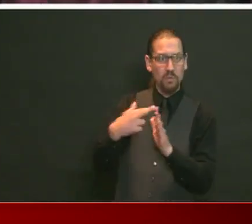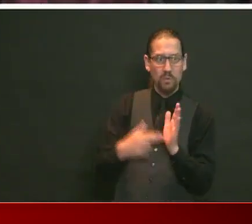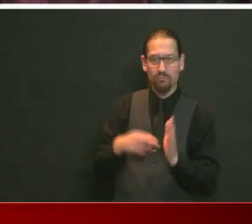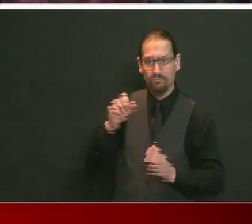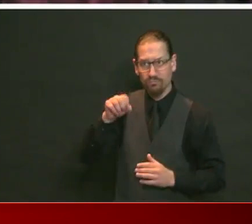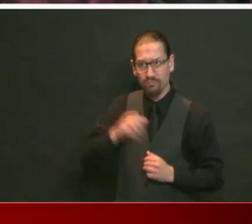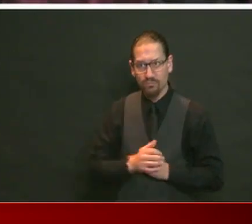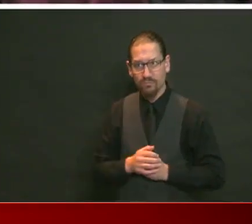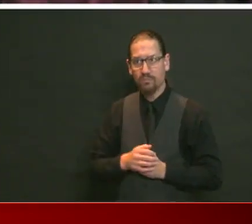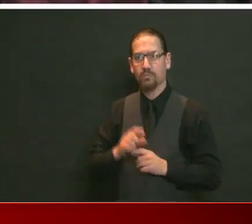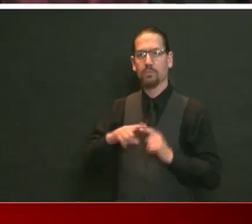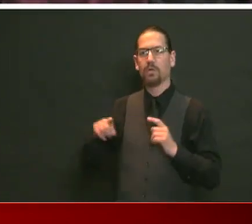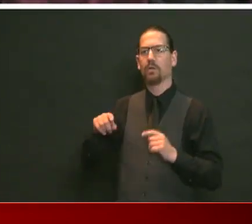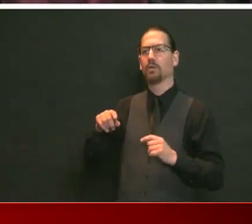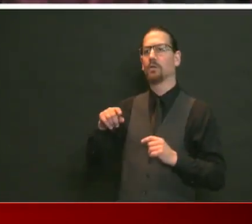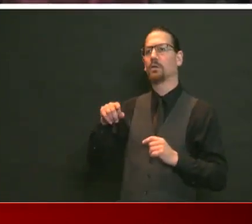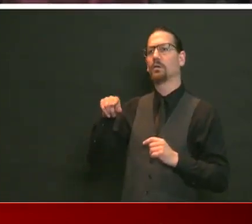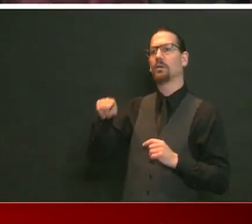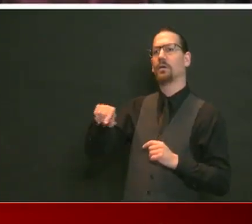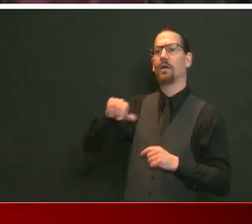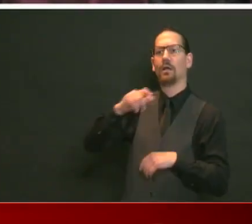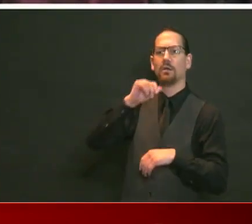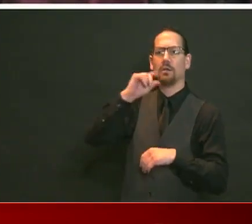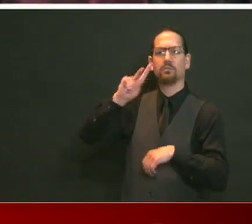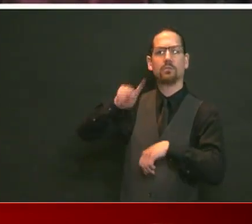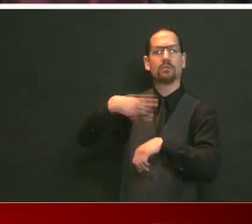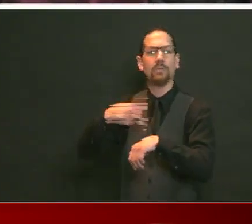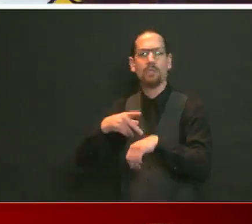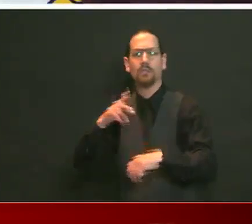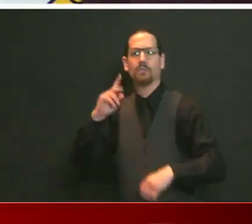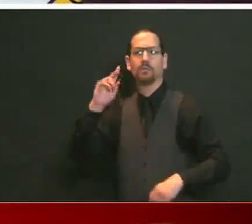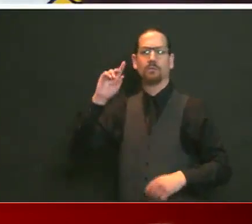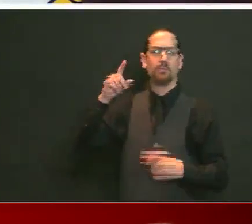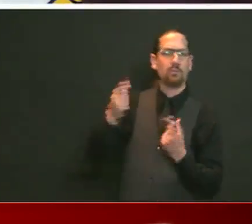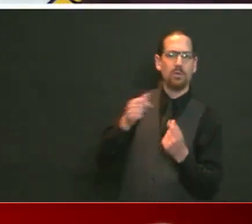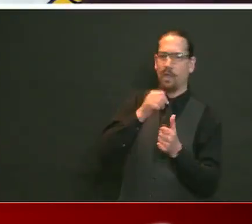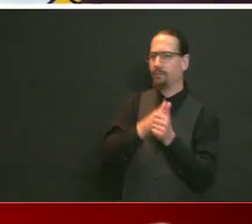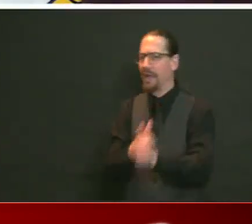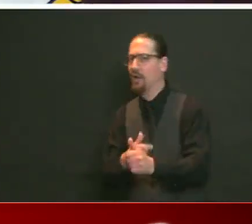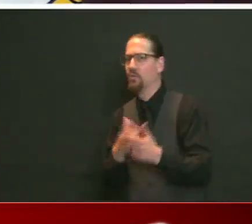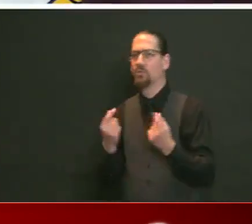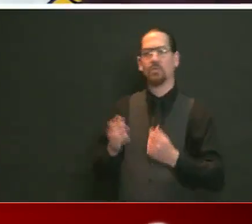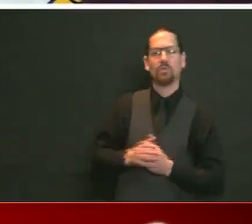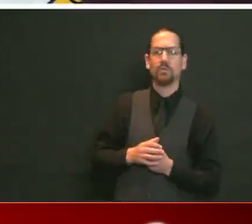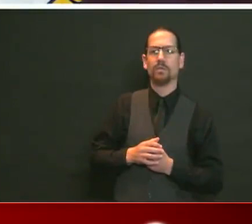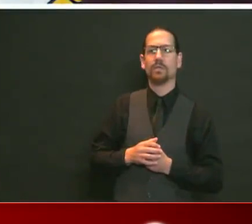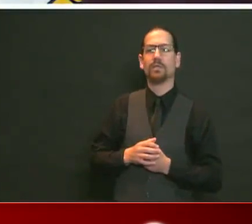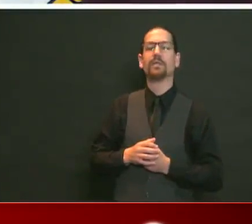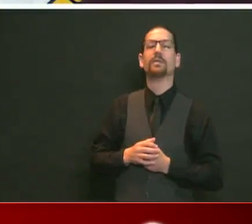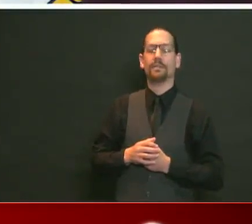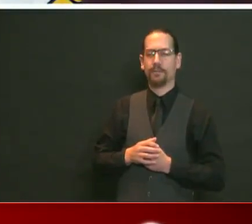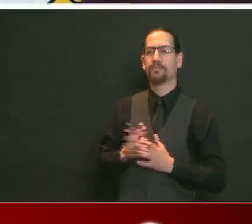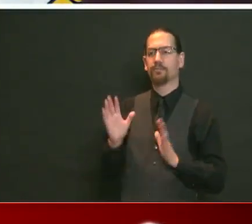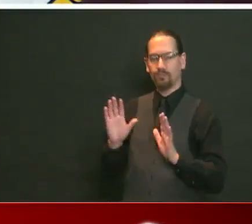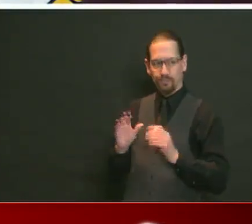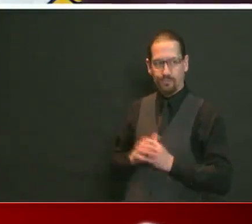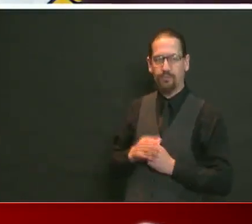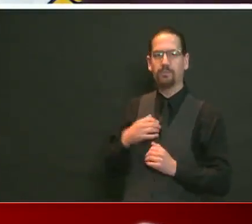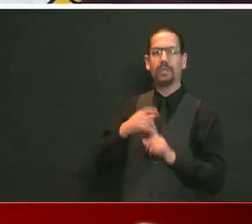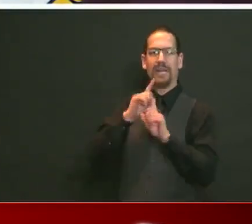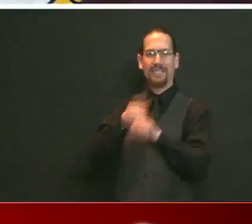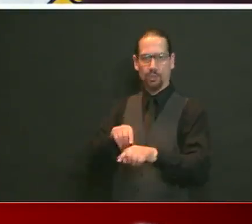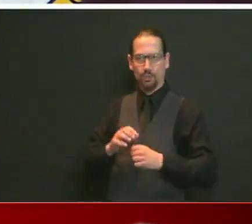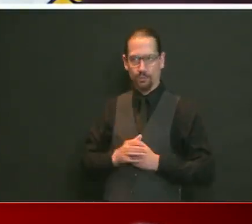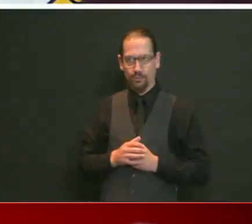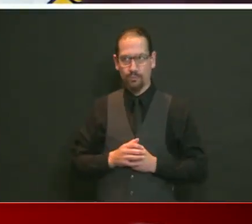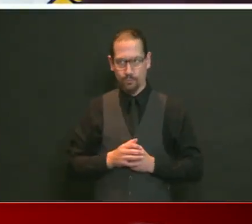situation. So can you react to that? Yeah, yeah, yeah. So thank you for bringing that up. You know, we send